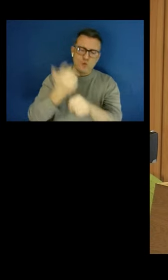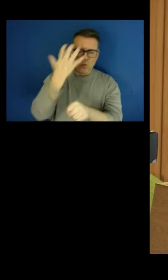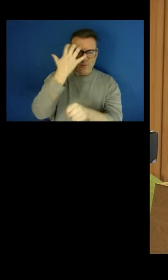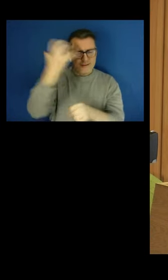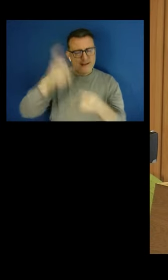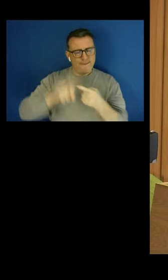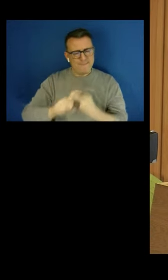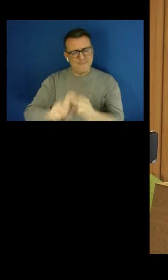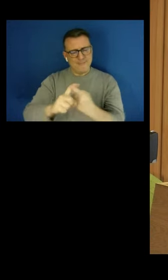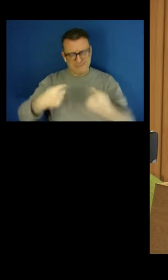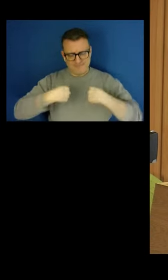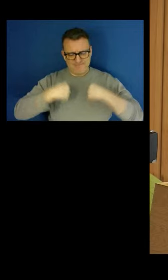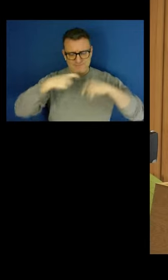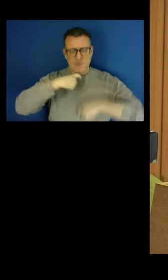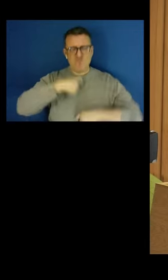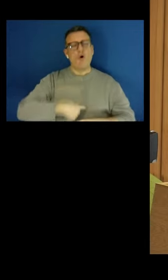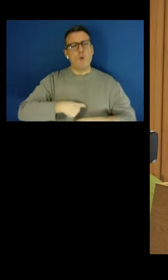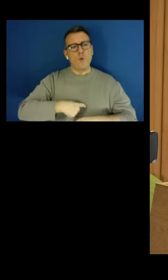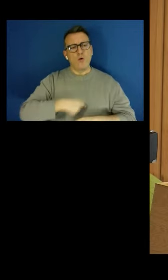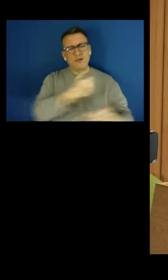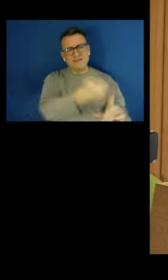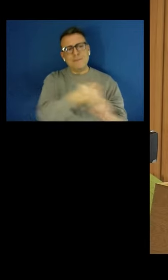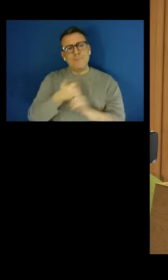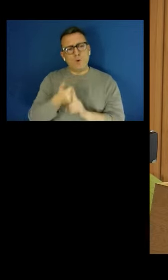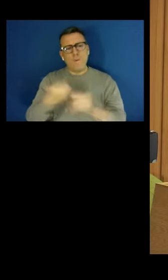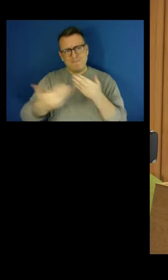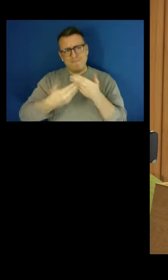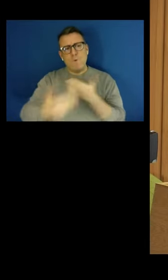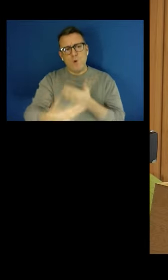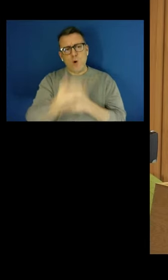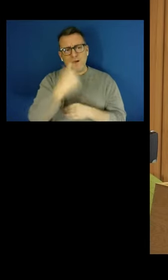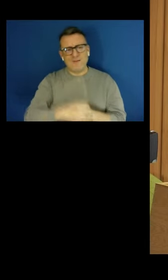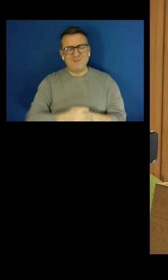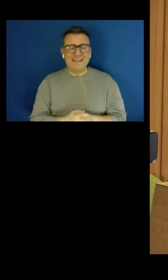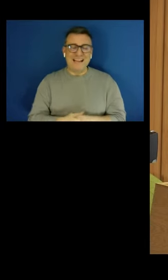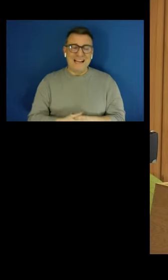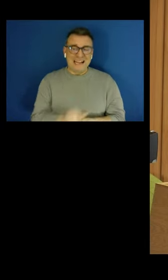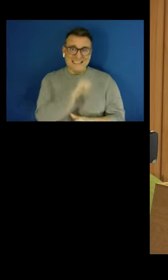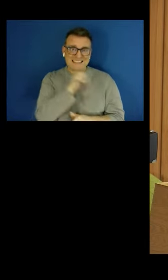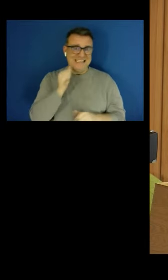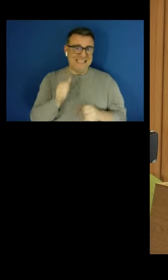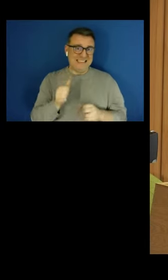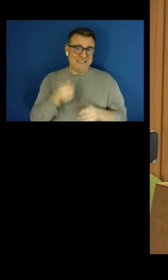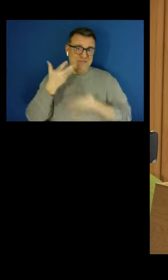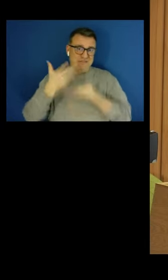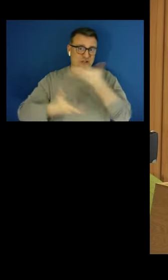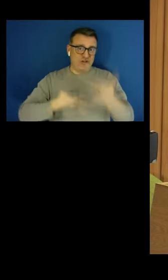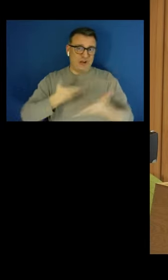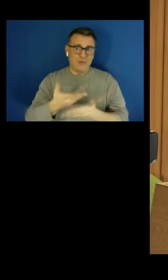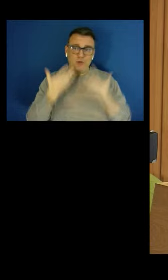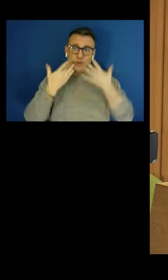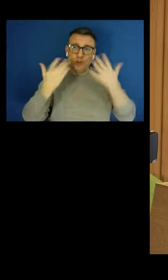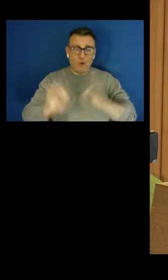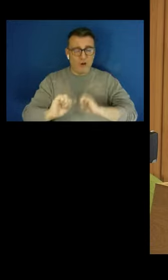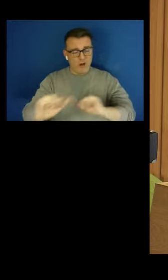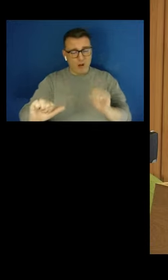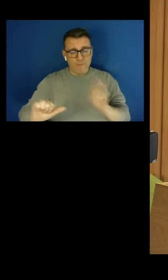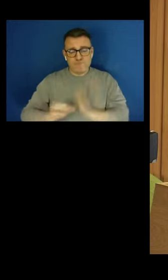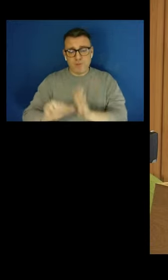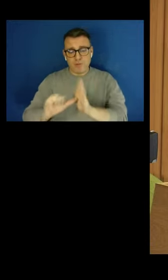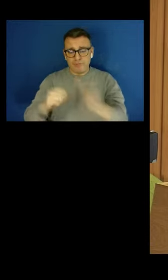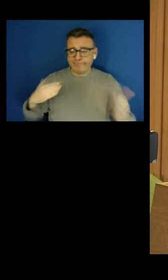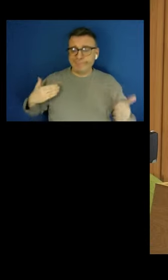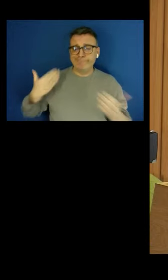could have been stronger. A diplomatic way of setting the problems that she's been dealing with. But my